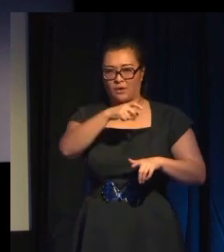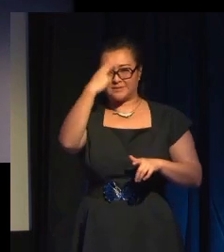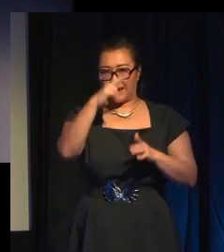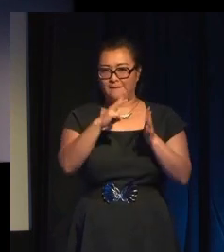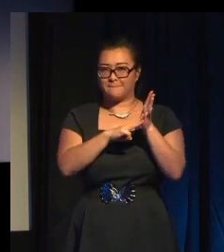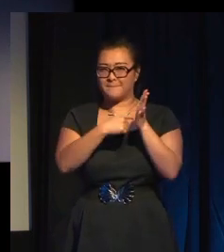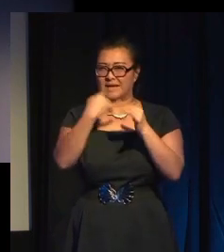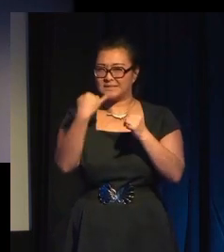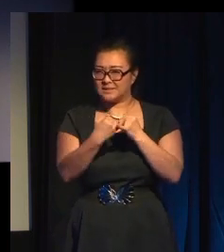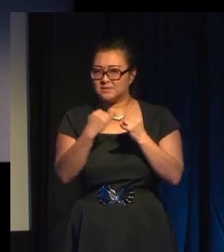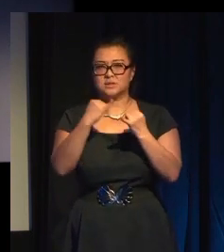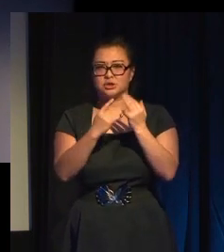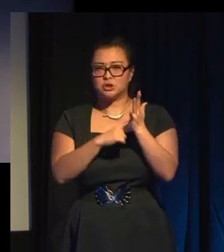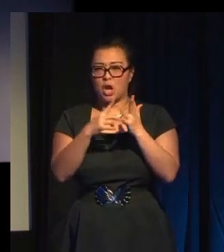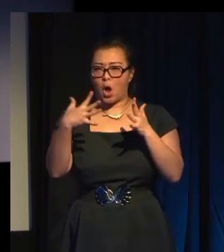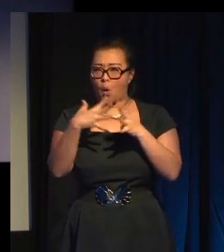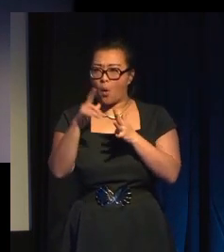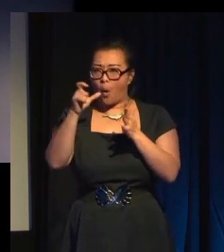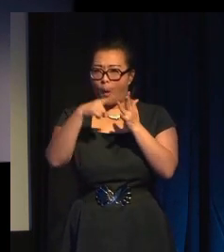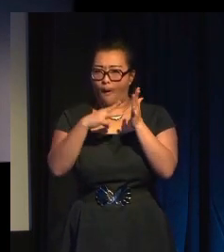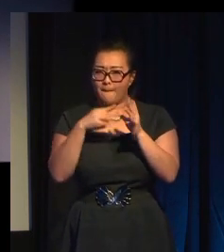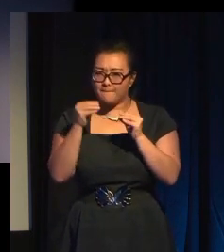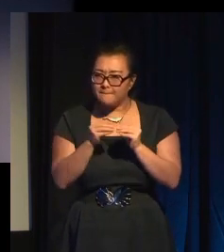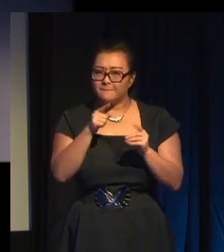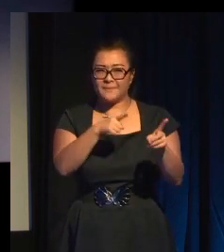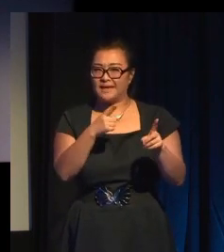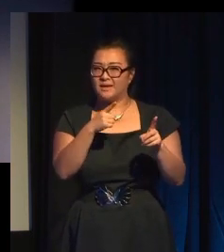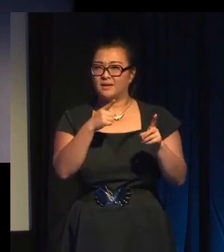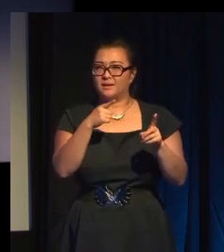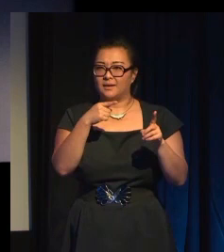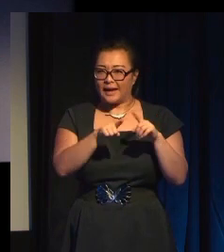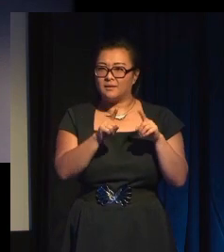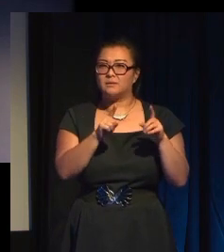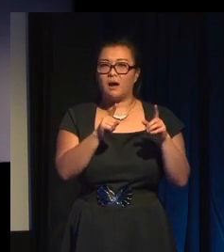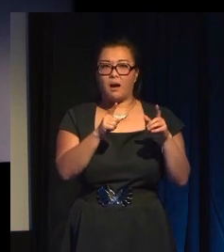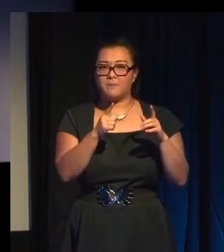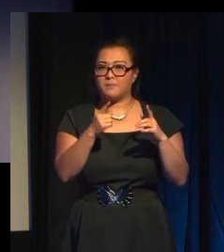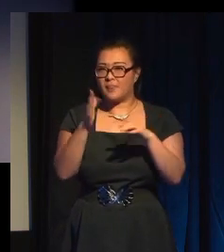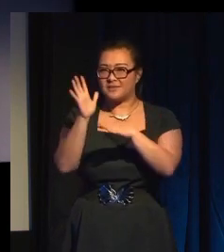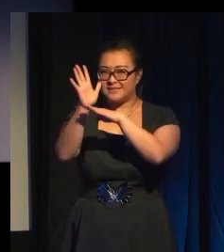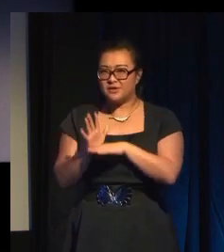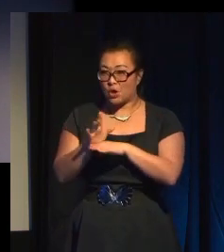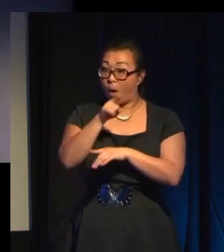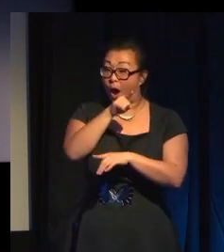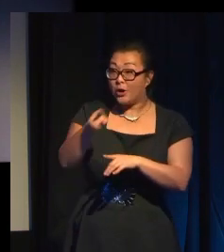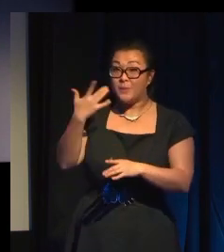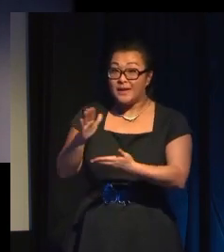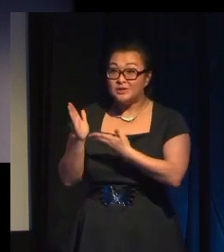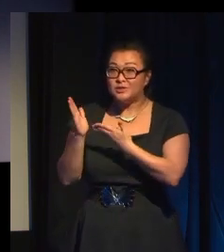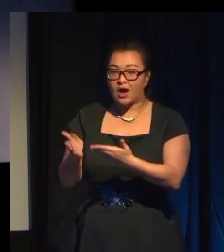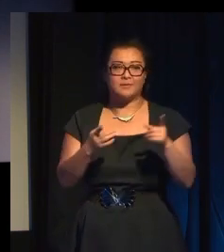she had a lot of trouble with her pussy, which was a cat. Definitely a cat, right?